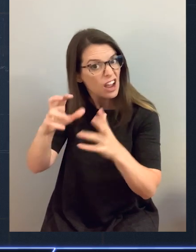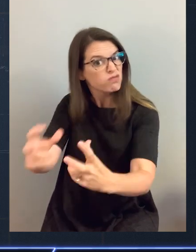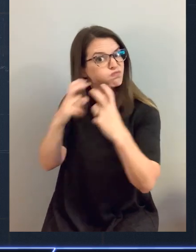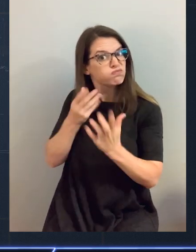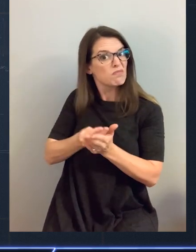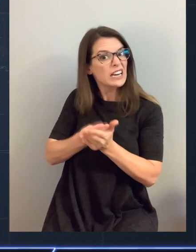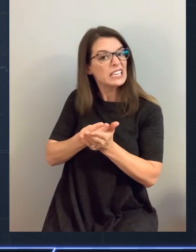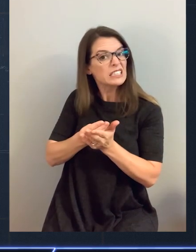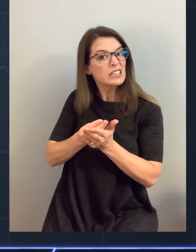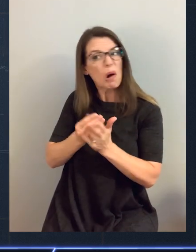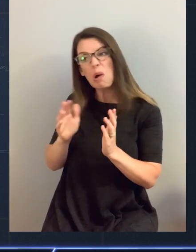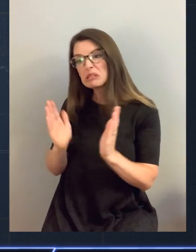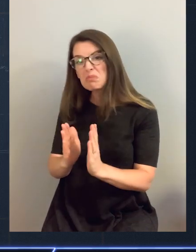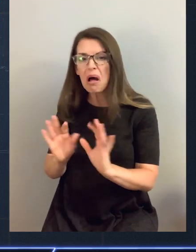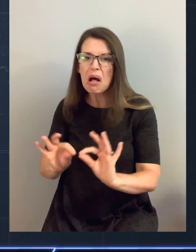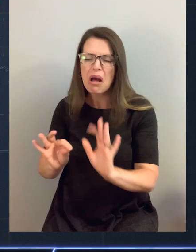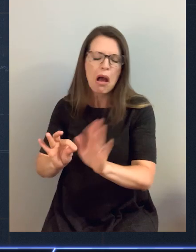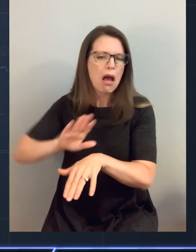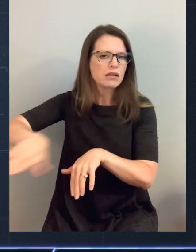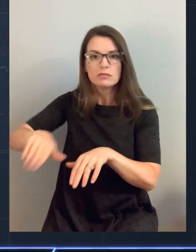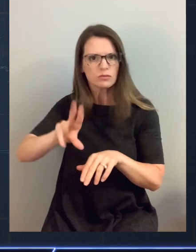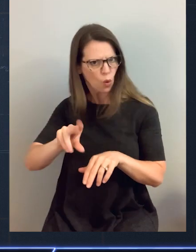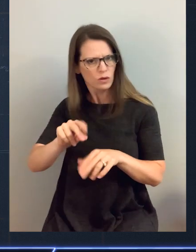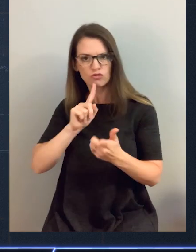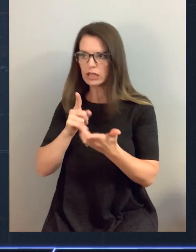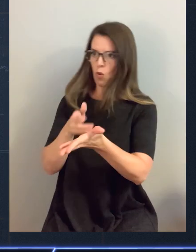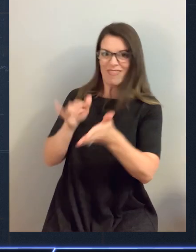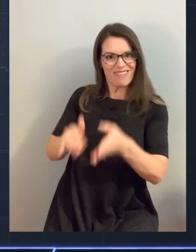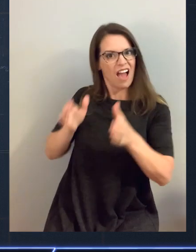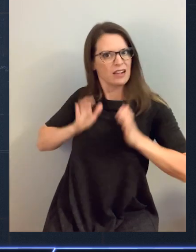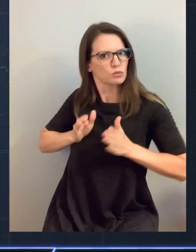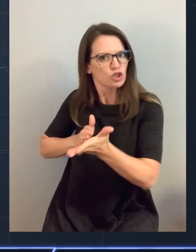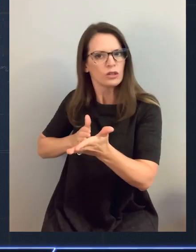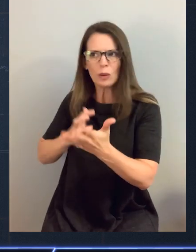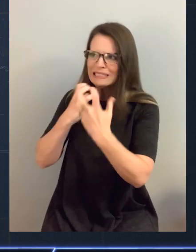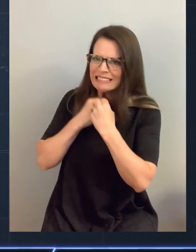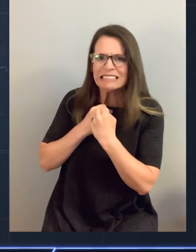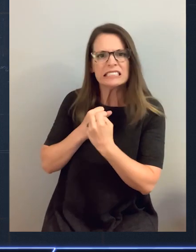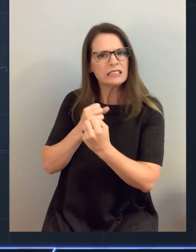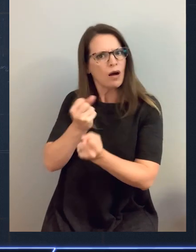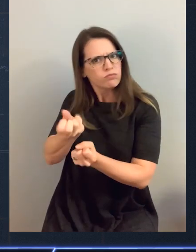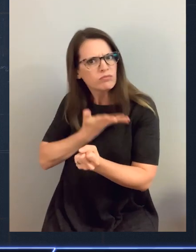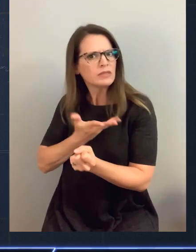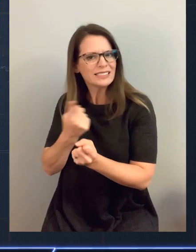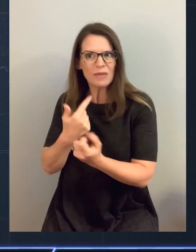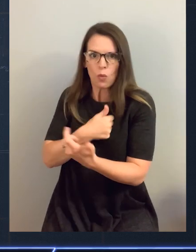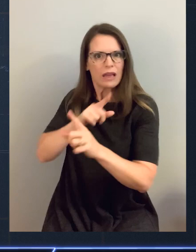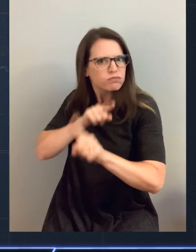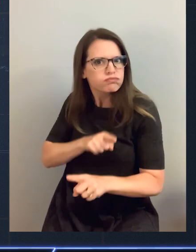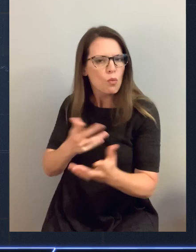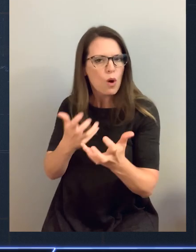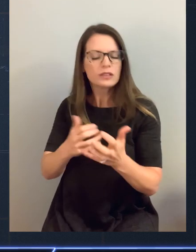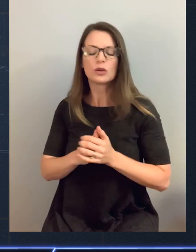that. They just care about the fact that here's a customer. They've got something that they need to share with us. Now, even more fun after I do this,